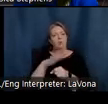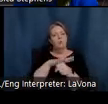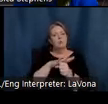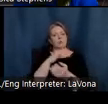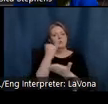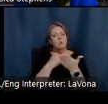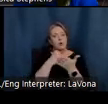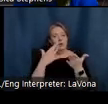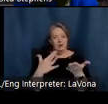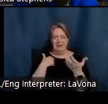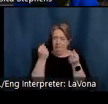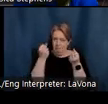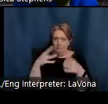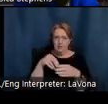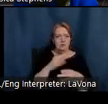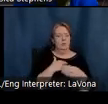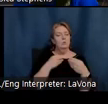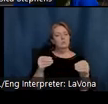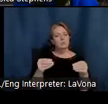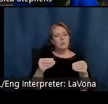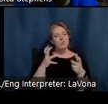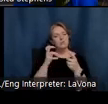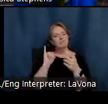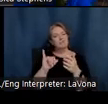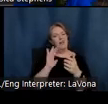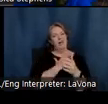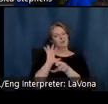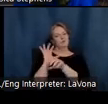many local artists in our museum shop.